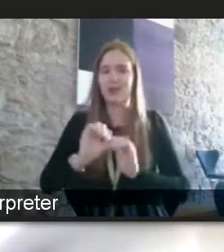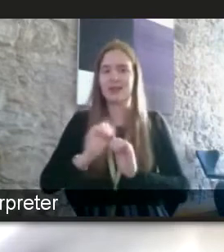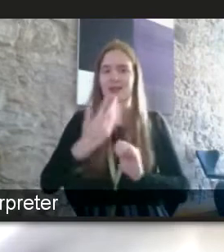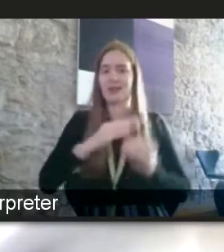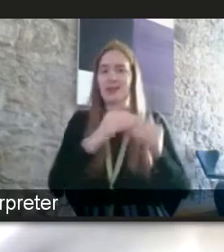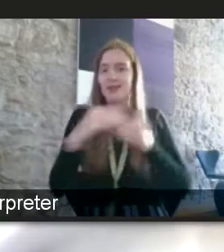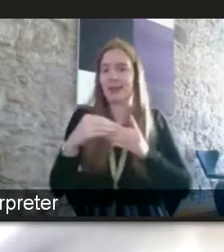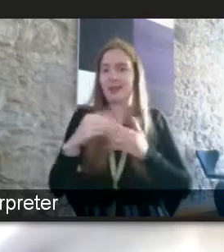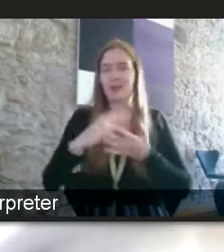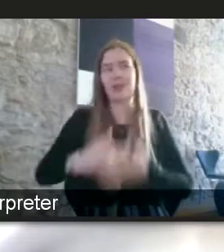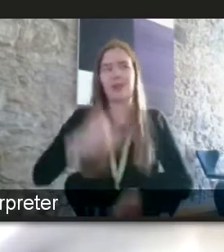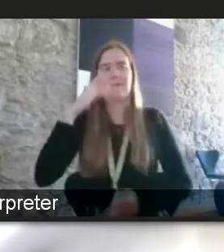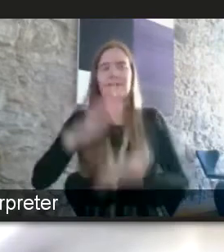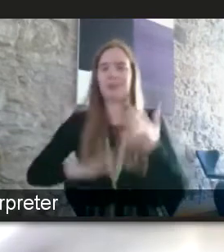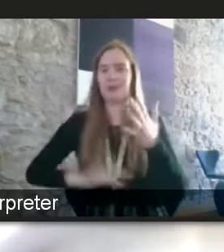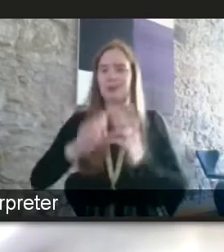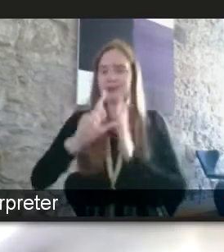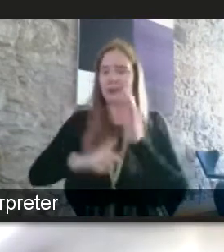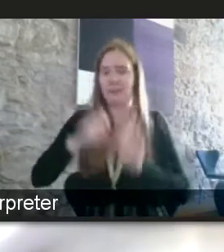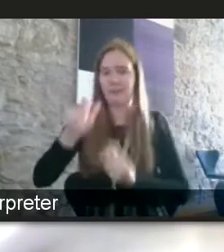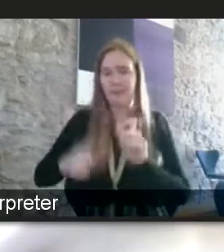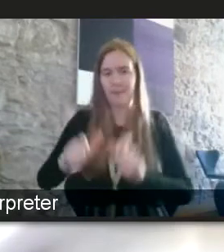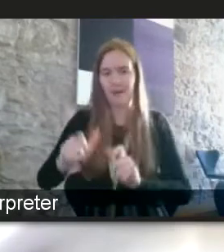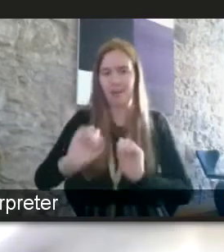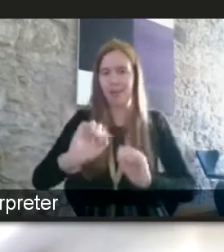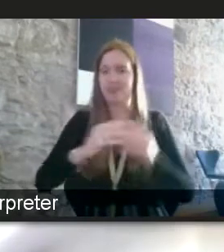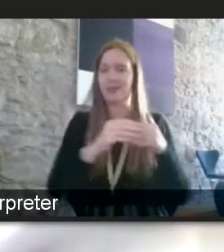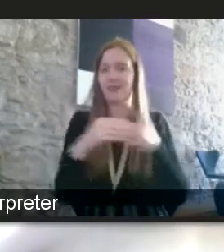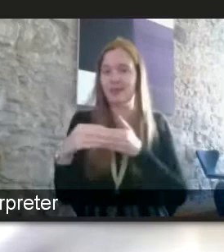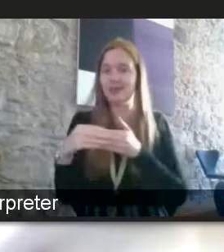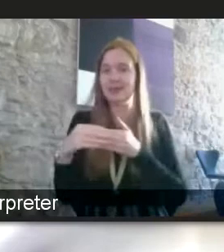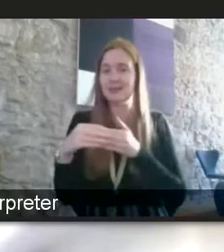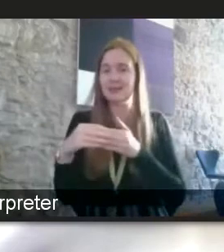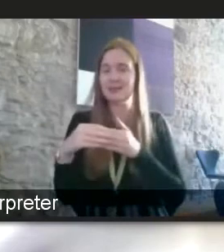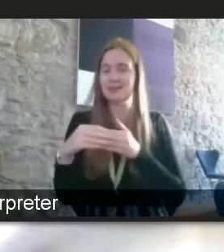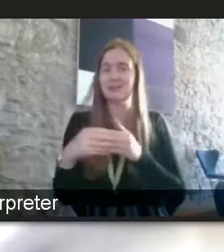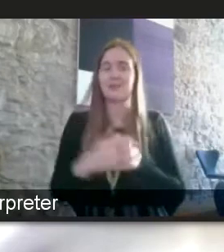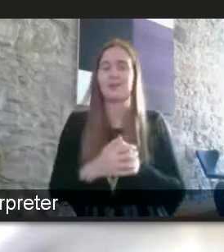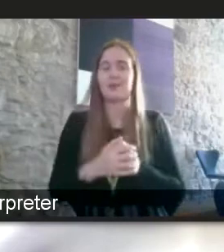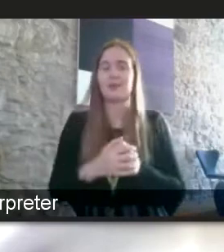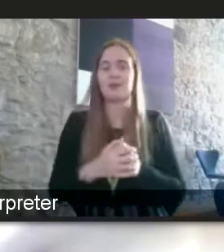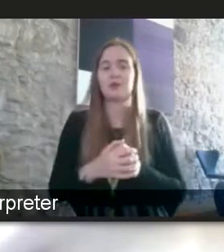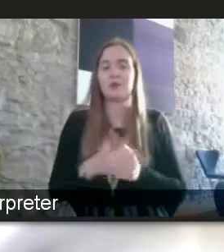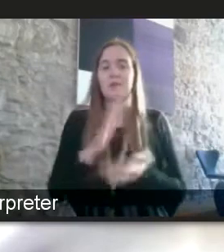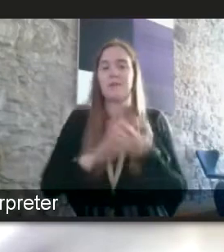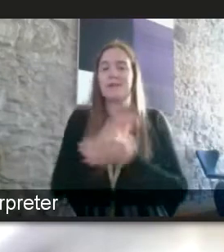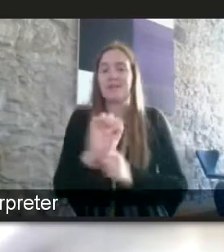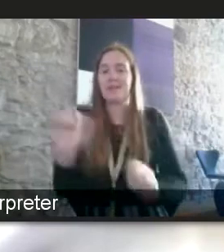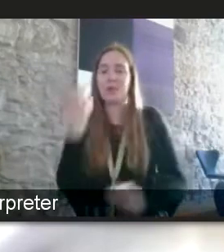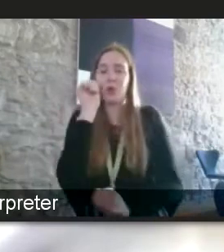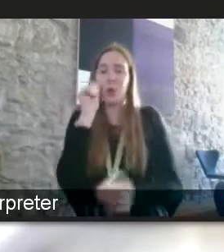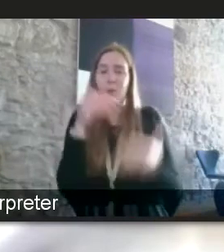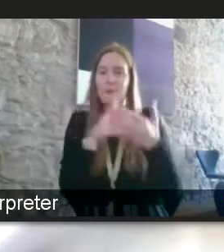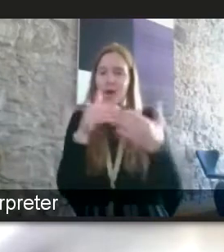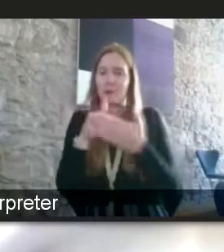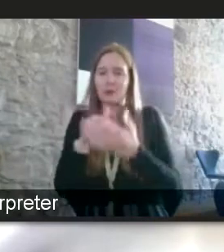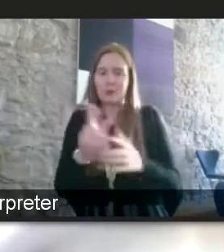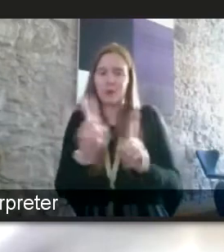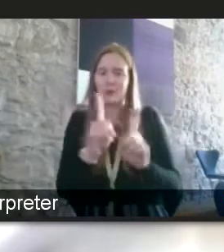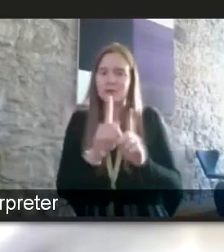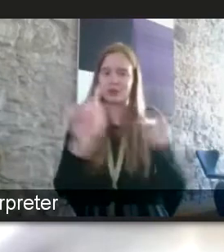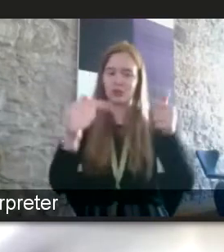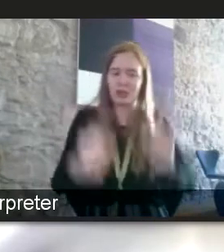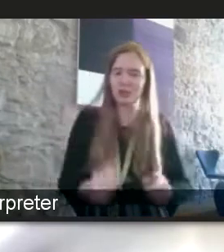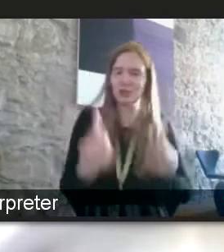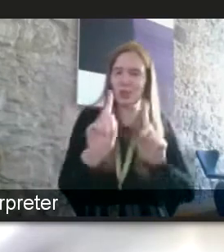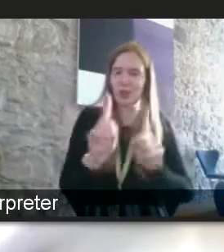experience of disabled people we're led by and from for disabled people so we really do know what the barriers are and what challenges are and